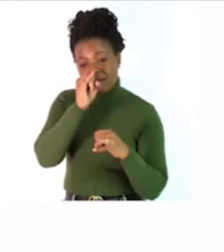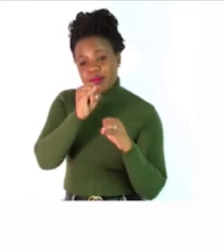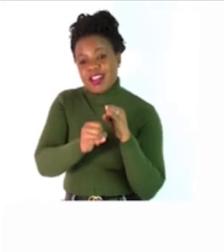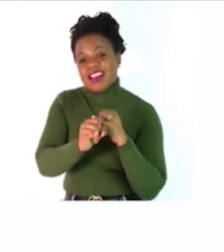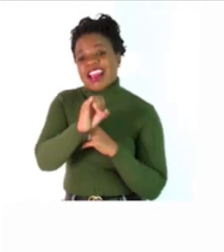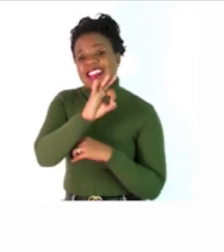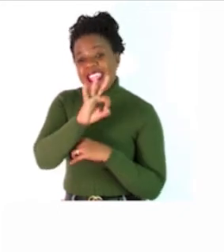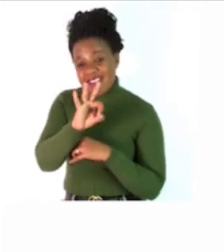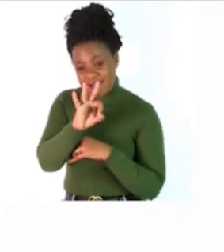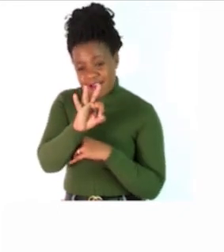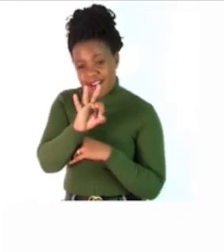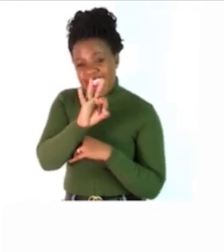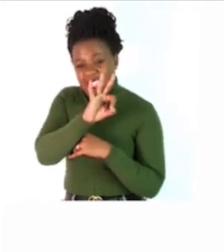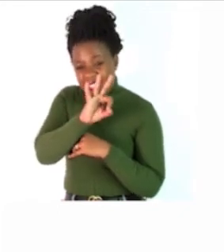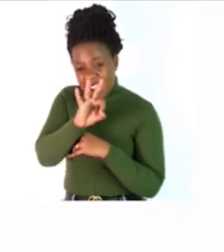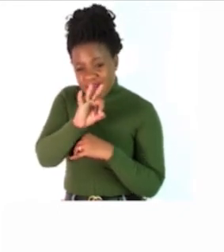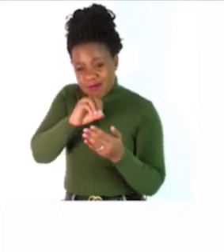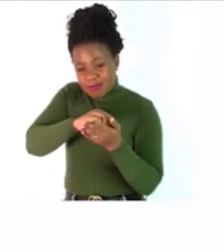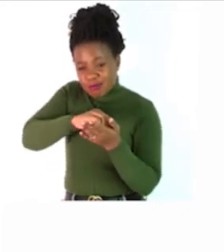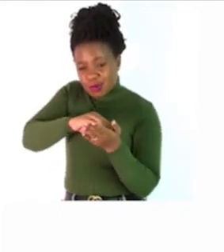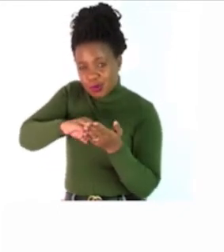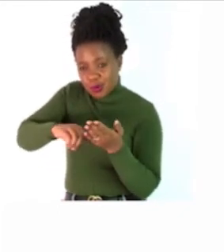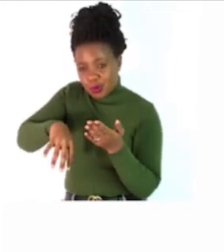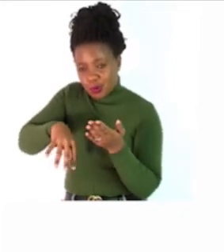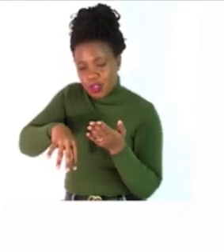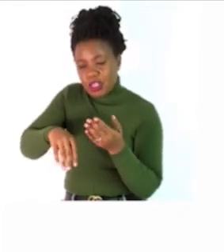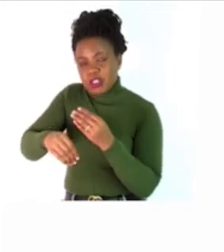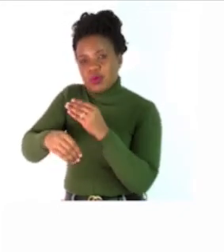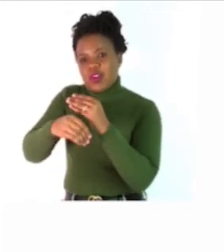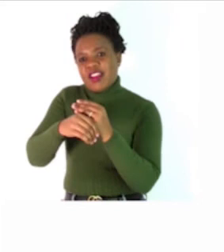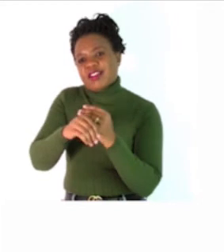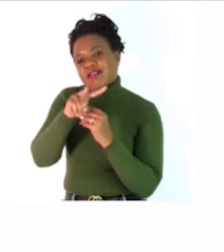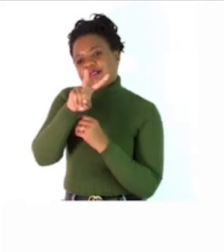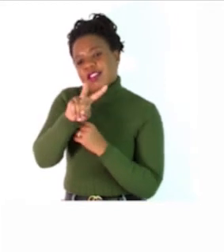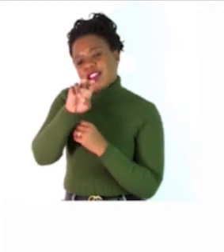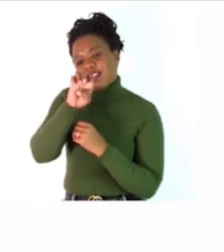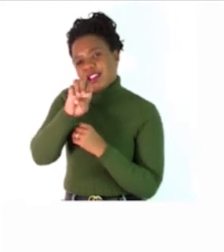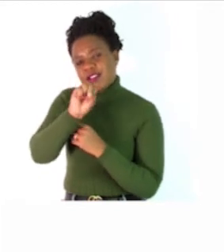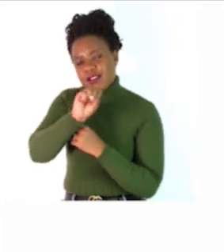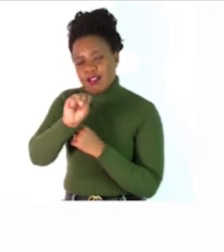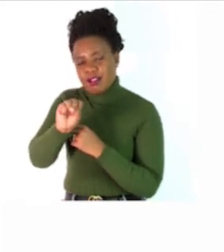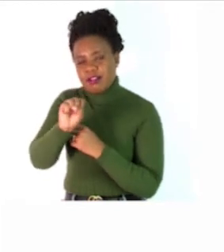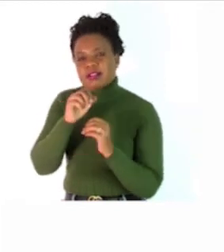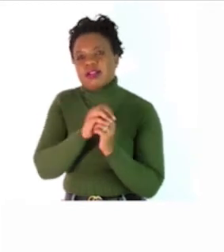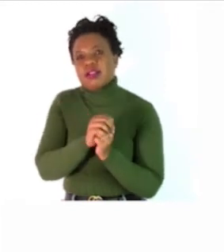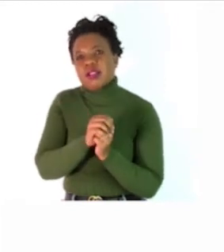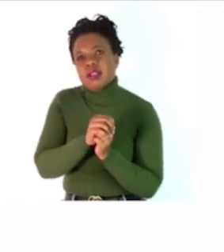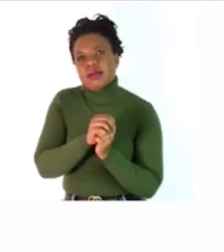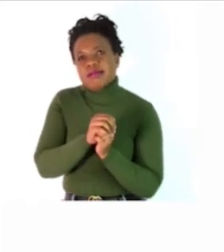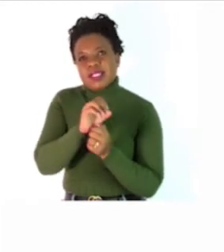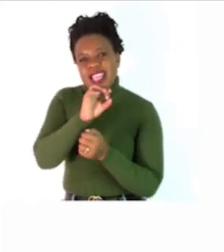we take away the f we add v e s take away the way you take away the y